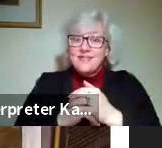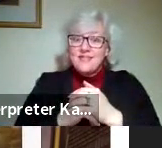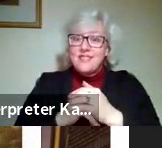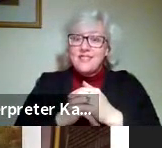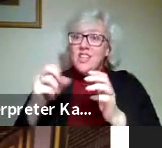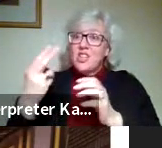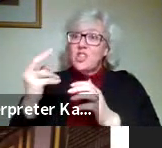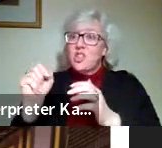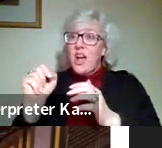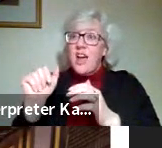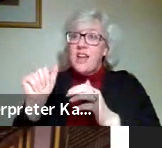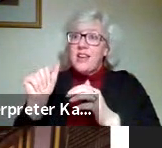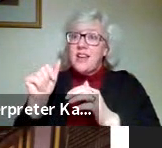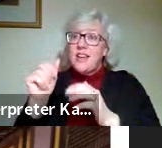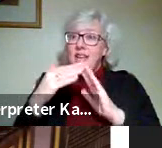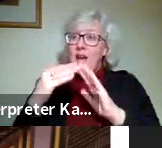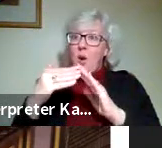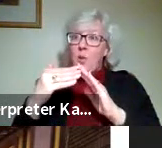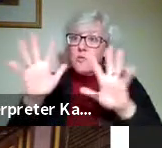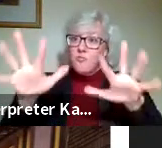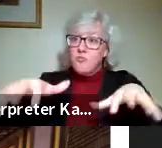Chinatown crowds, best of show.